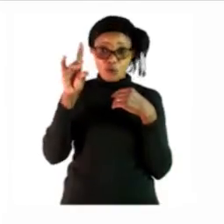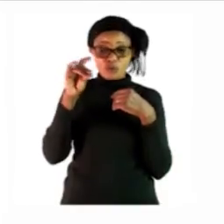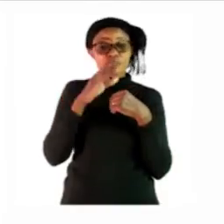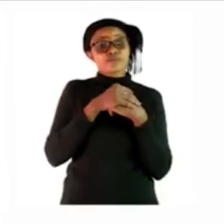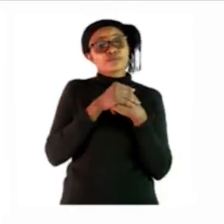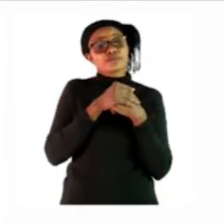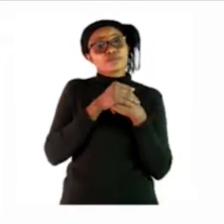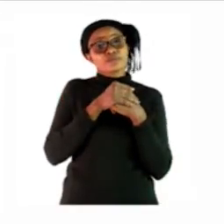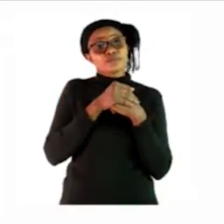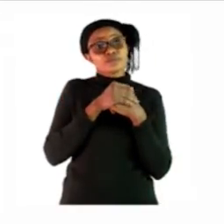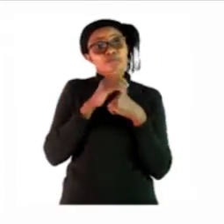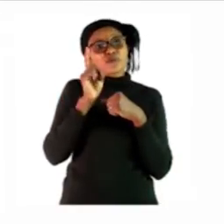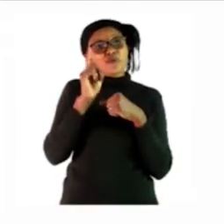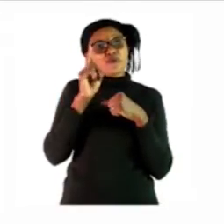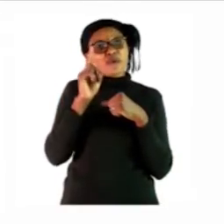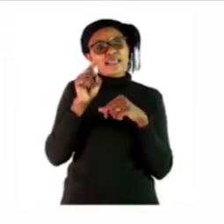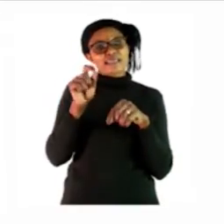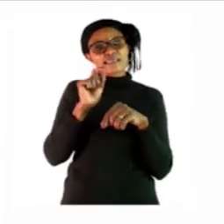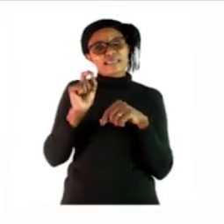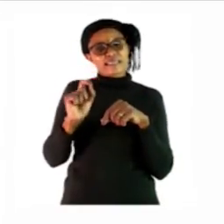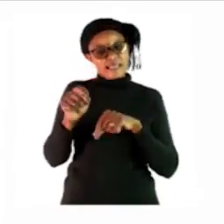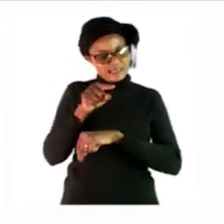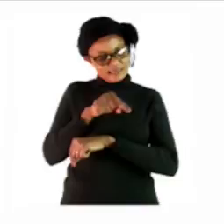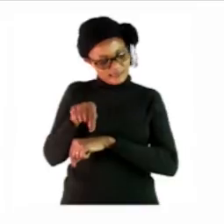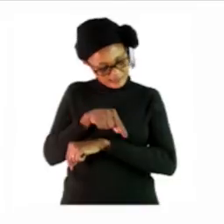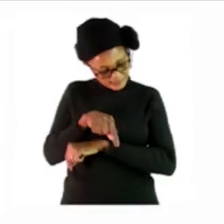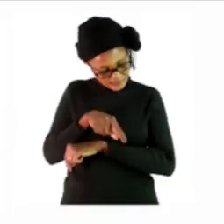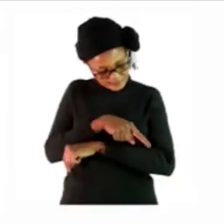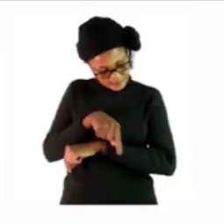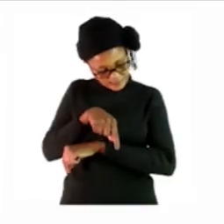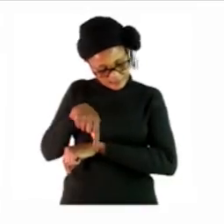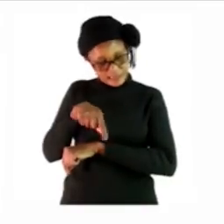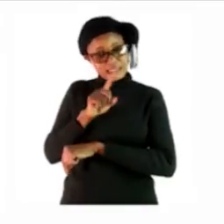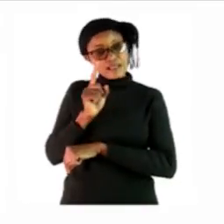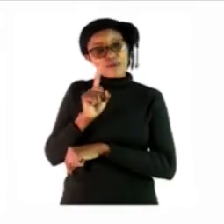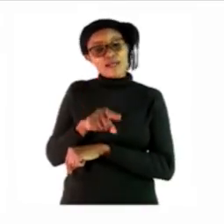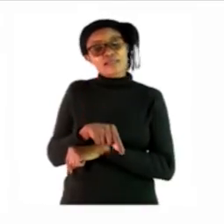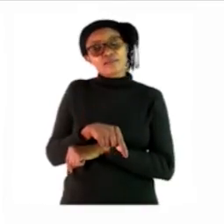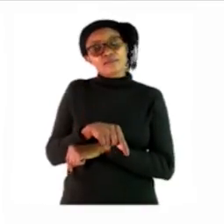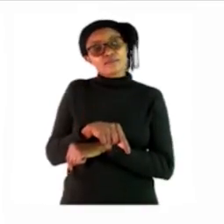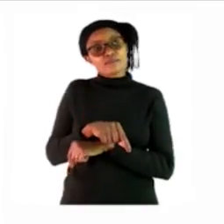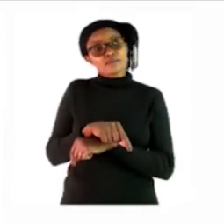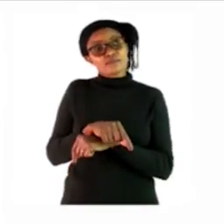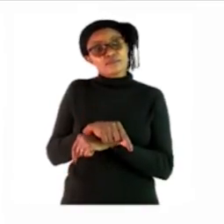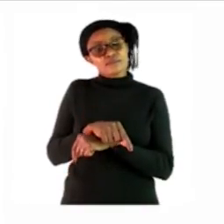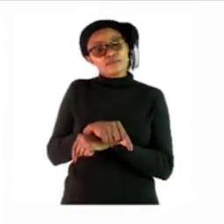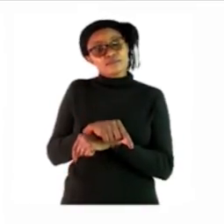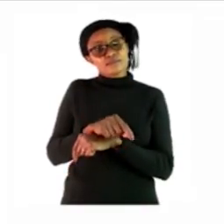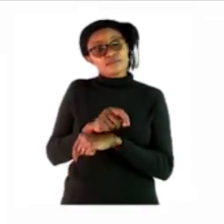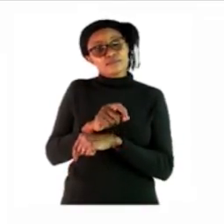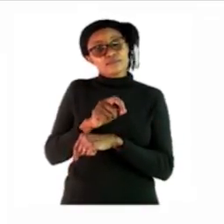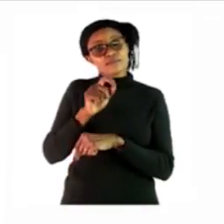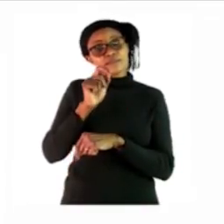so what must you write now in that small box there they like they said write